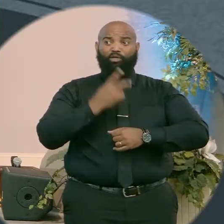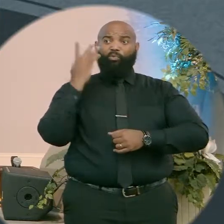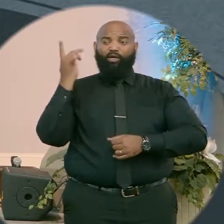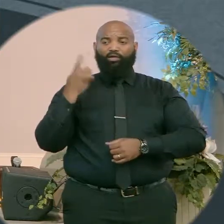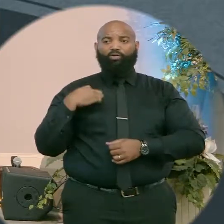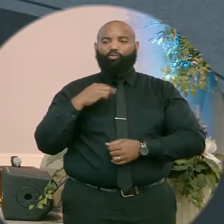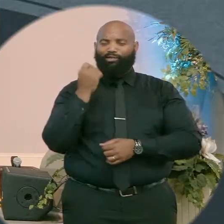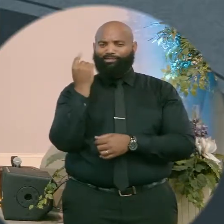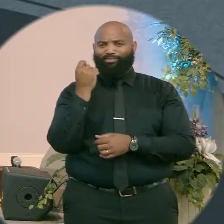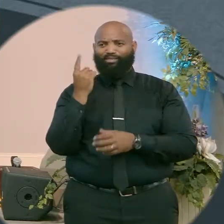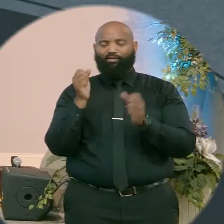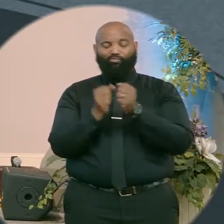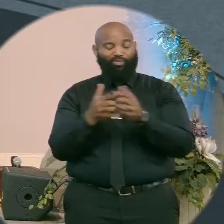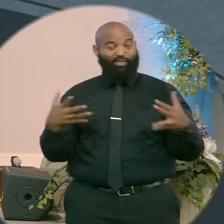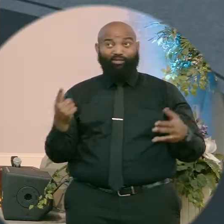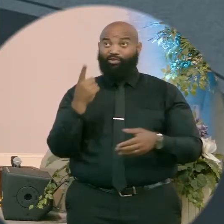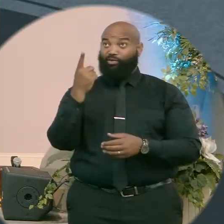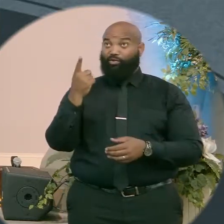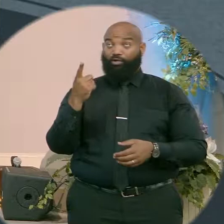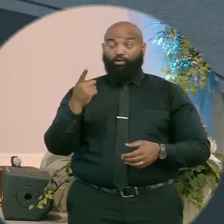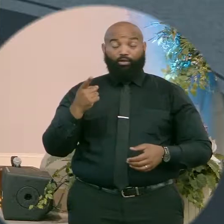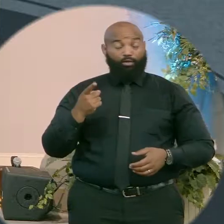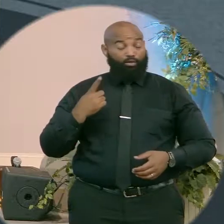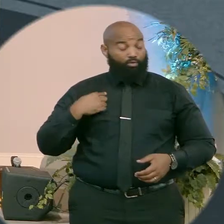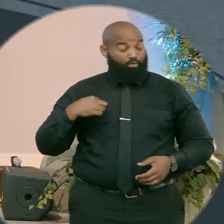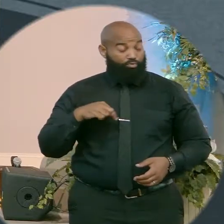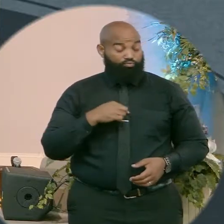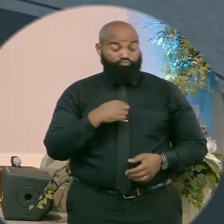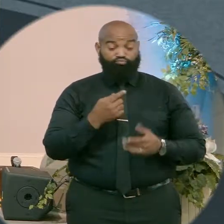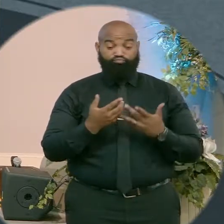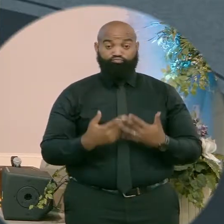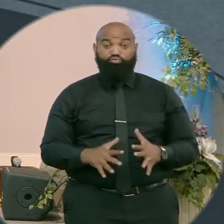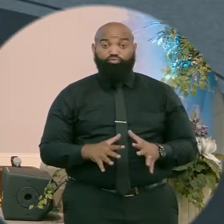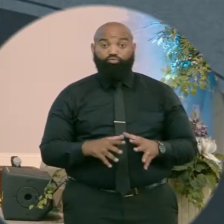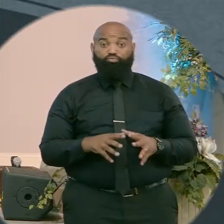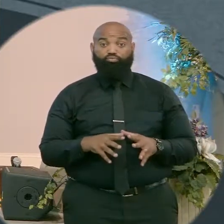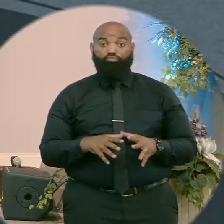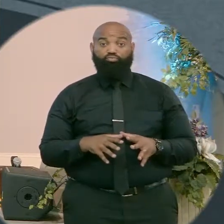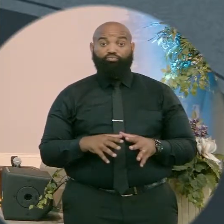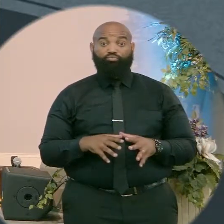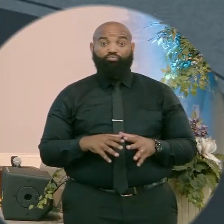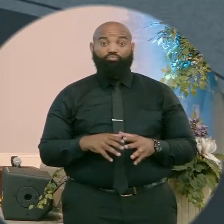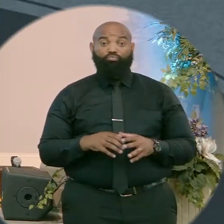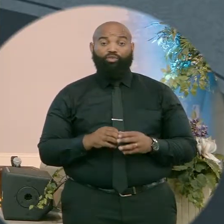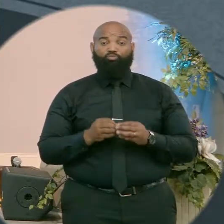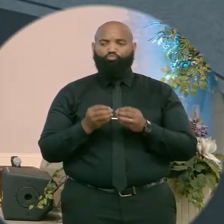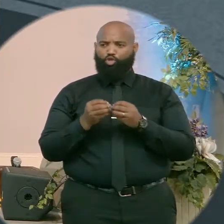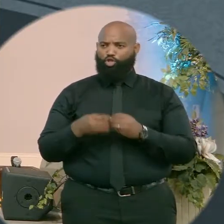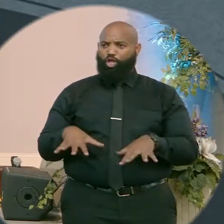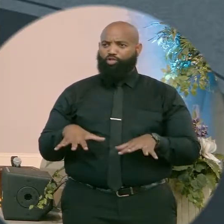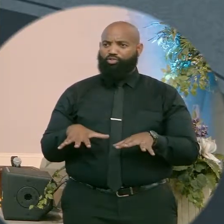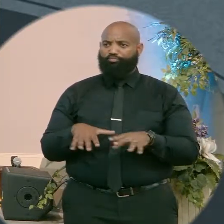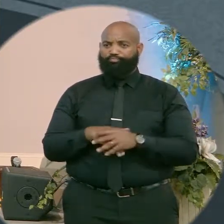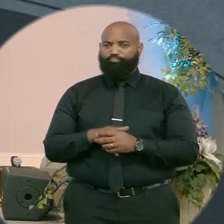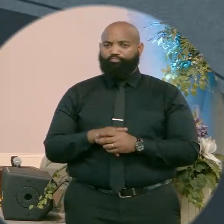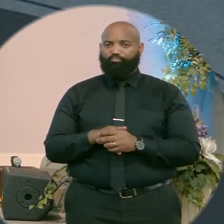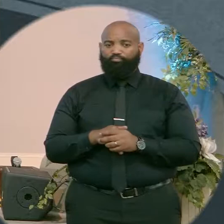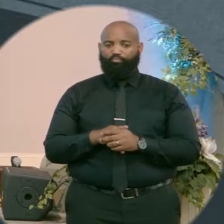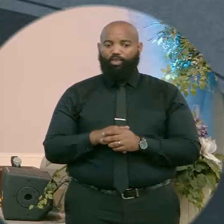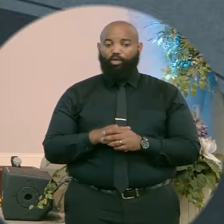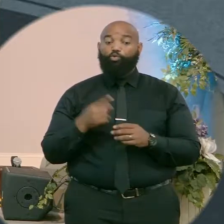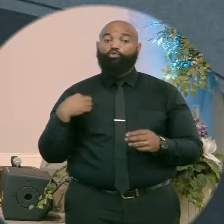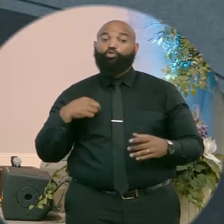if it hadn't been for you on our side, where will we be? So God, even as we sit here and we've worshiped and we've praised